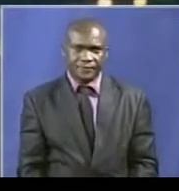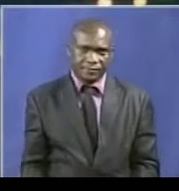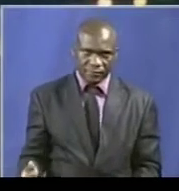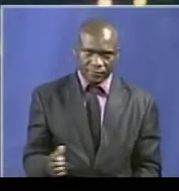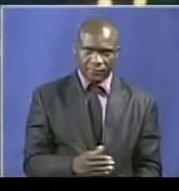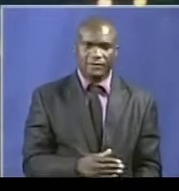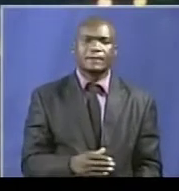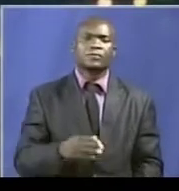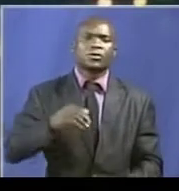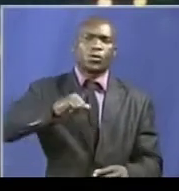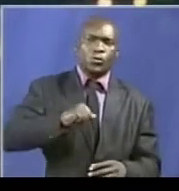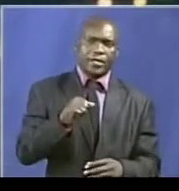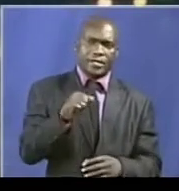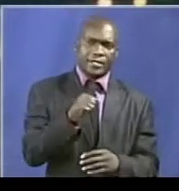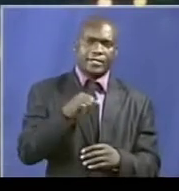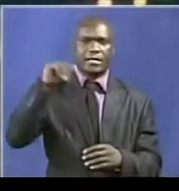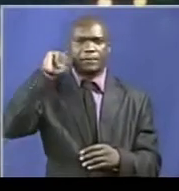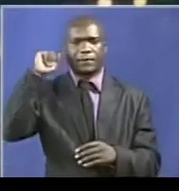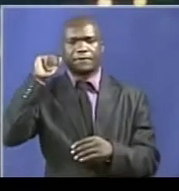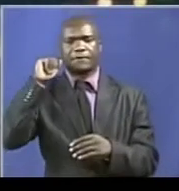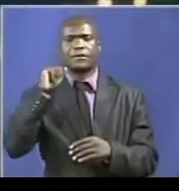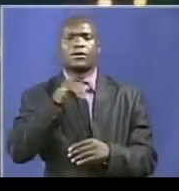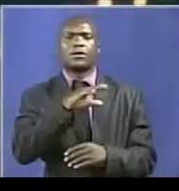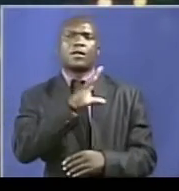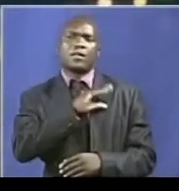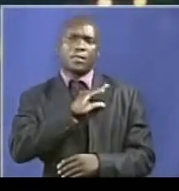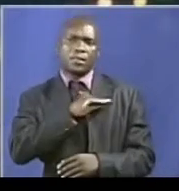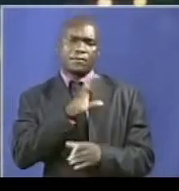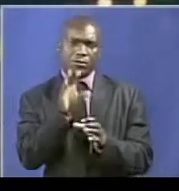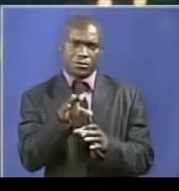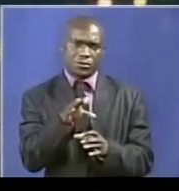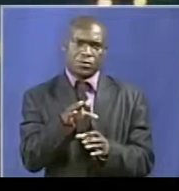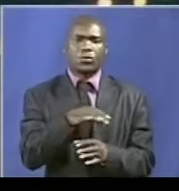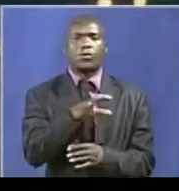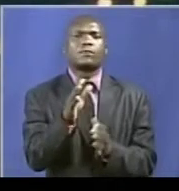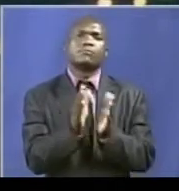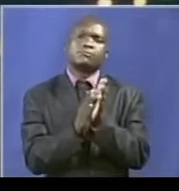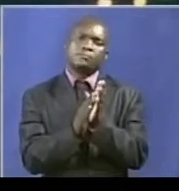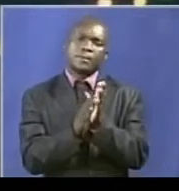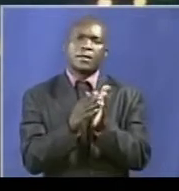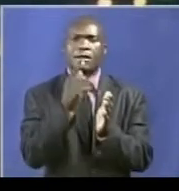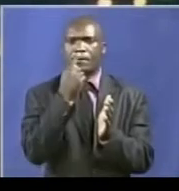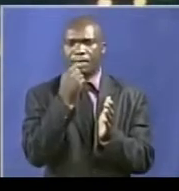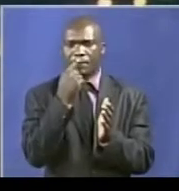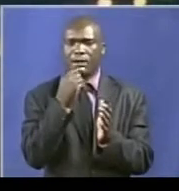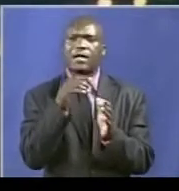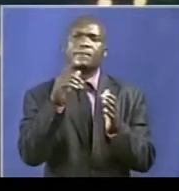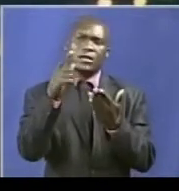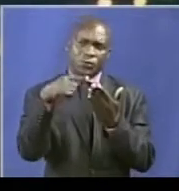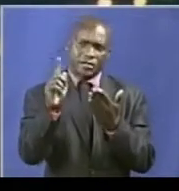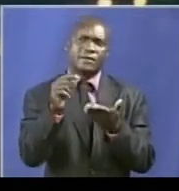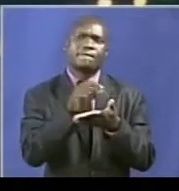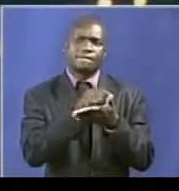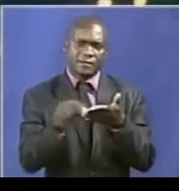Various wings of the party and ZANU-PF sympathizers have held president Robert Mugabe's decision to fire Dr. Joyce